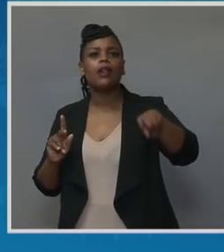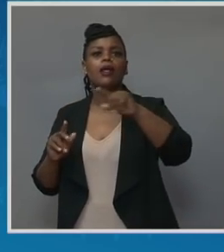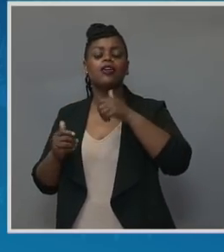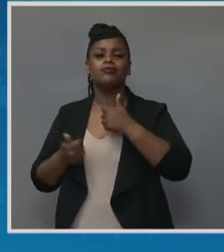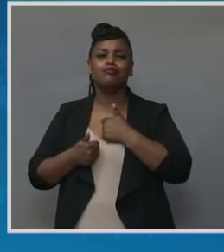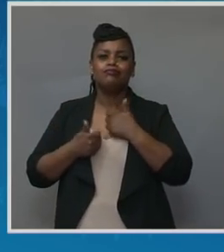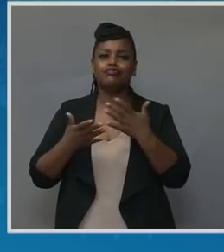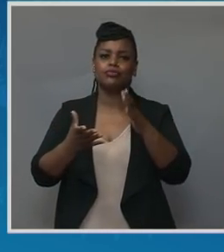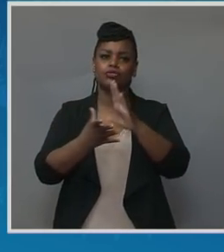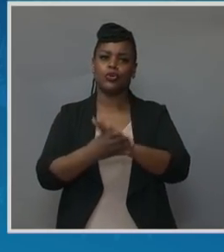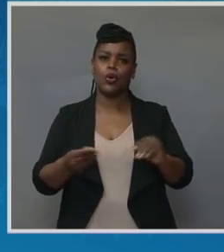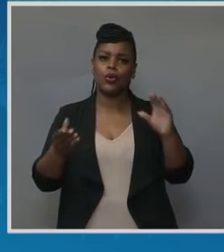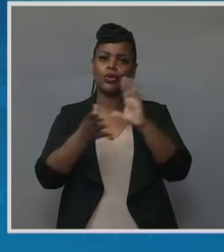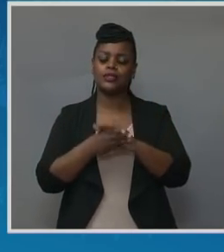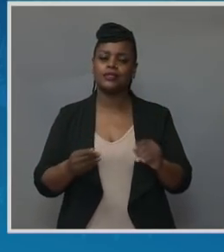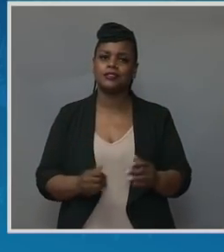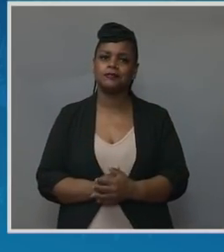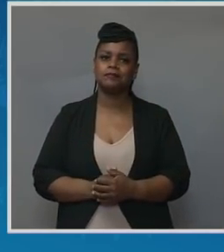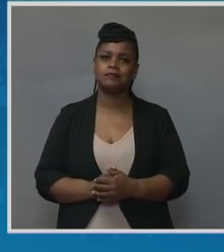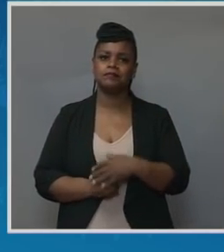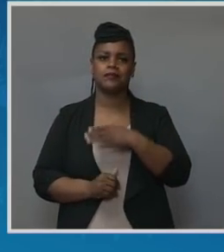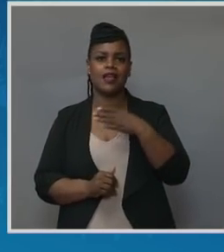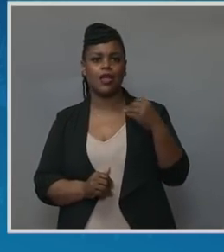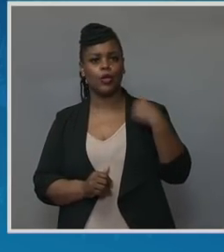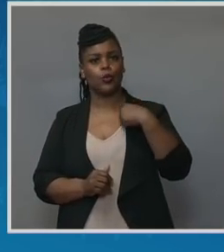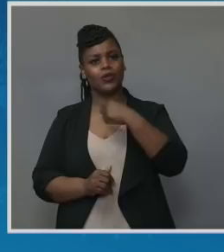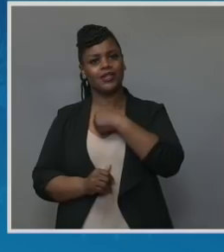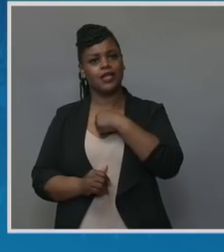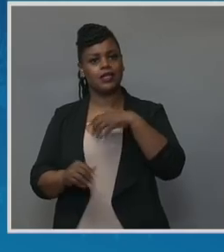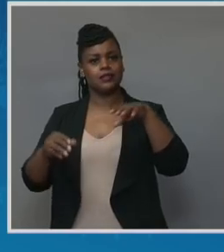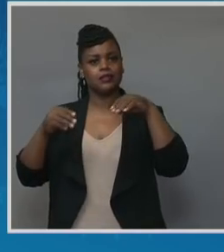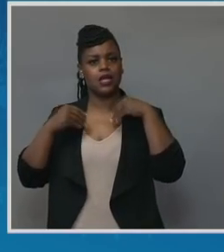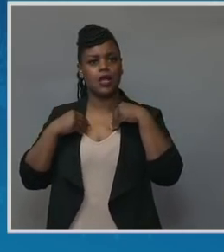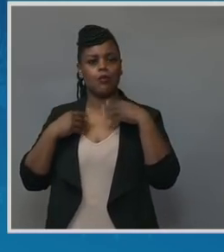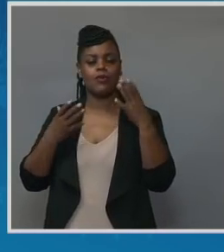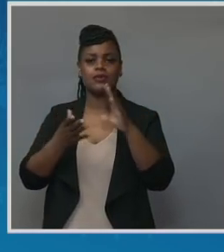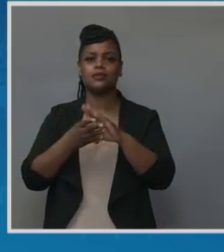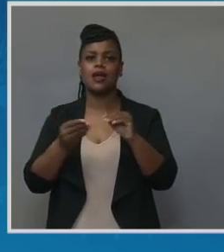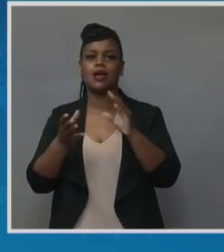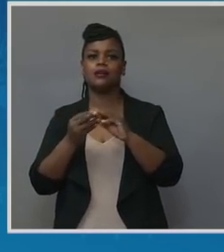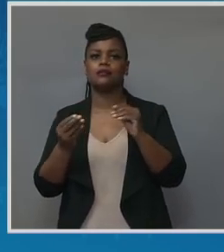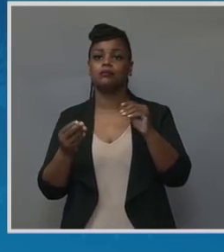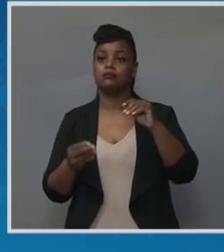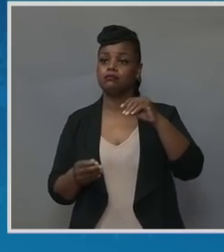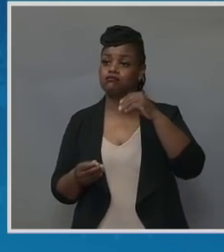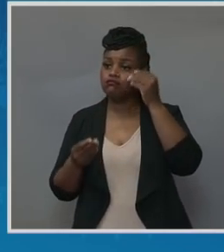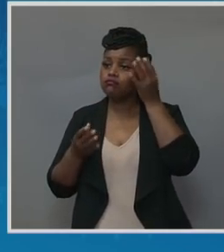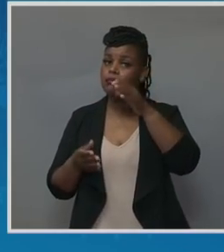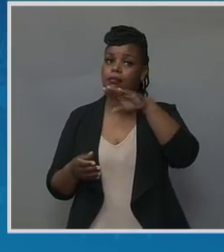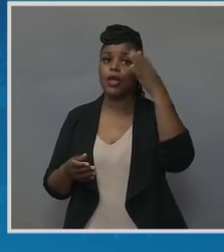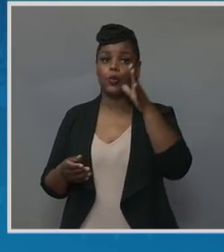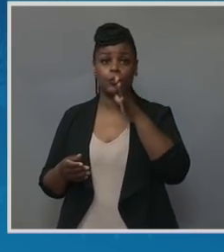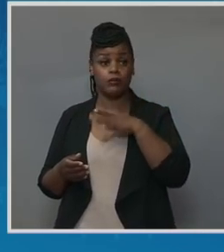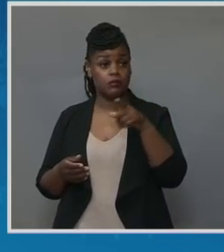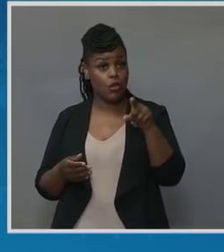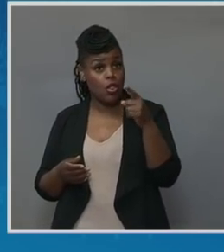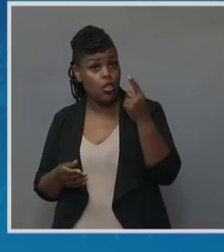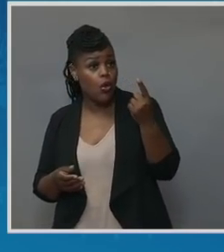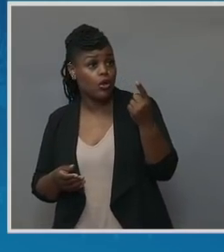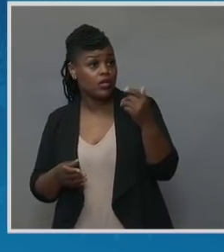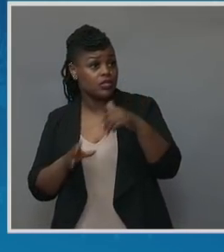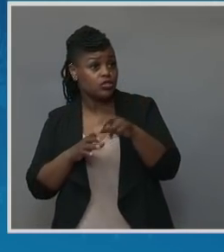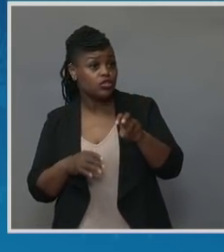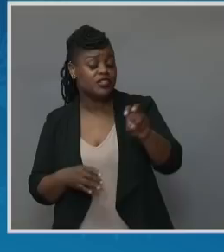resourceful and culturally acceptable way to assure Black women that they're not alone on this journey. Heather Wilson was my first